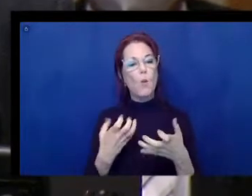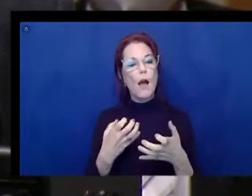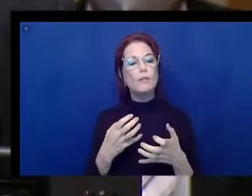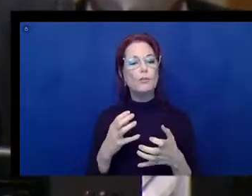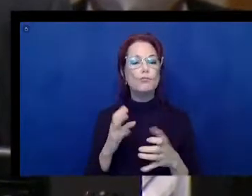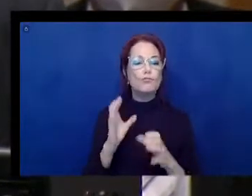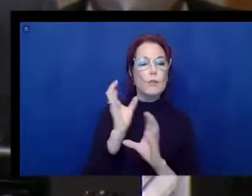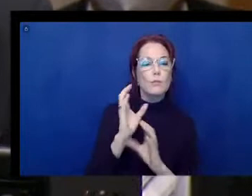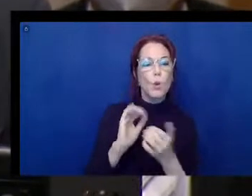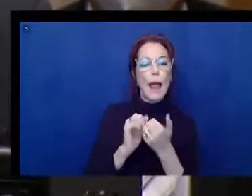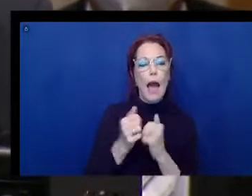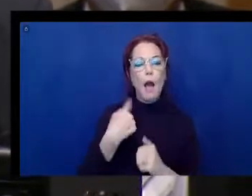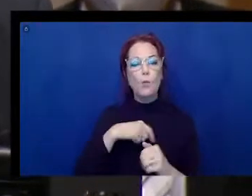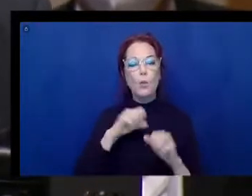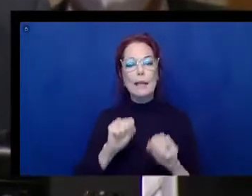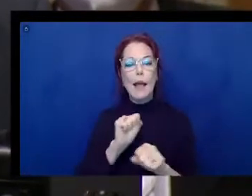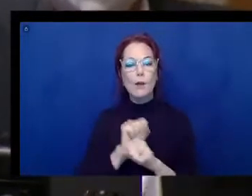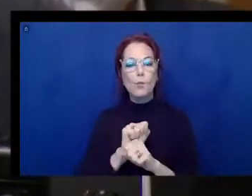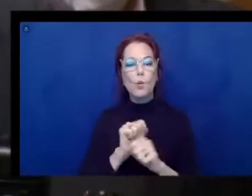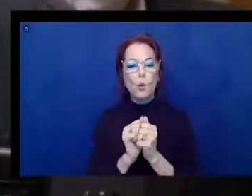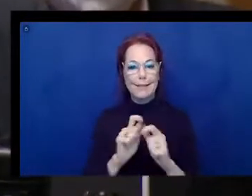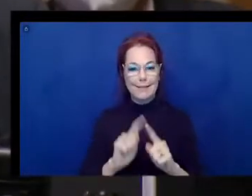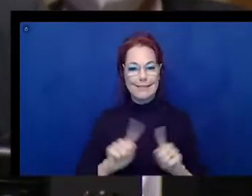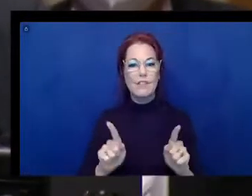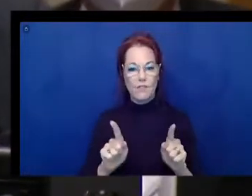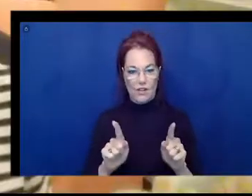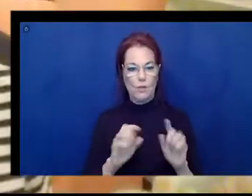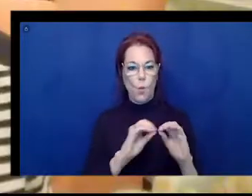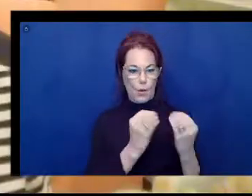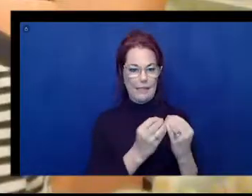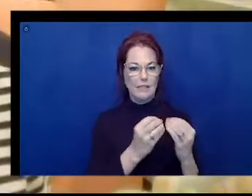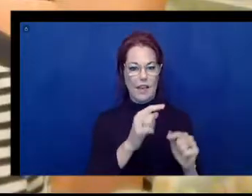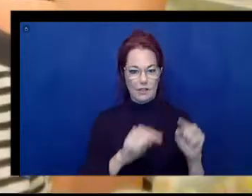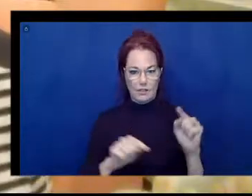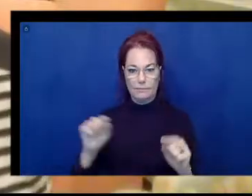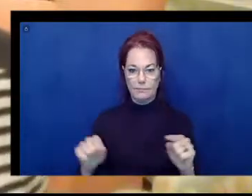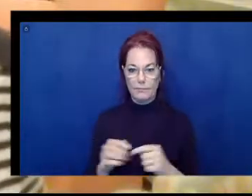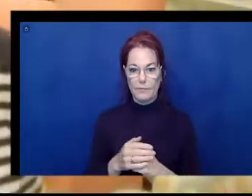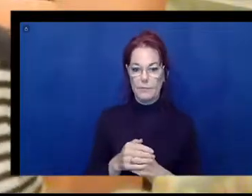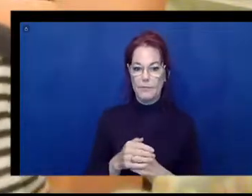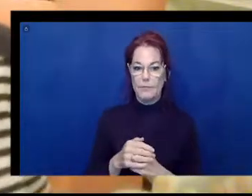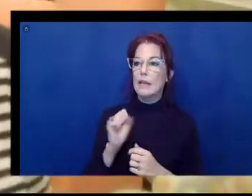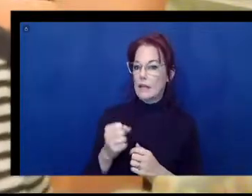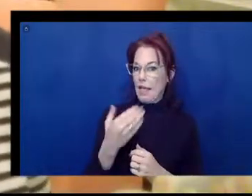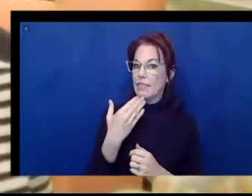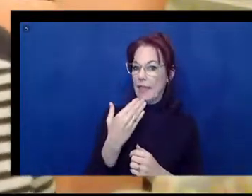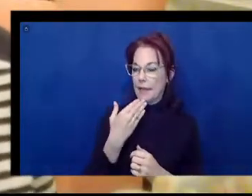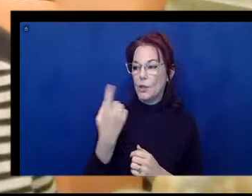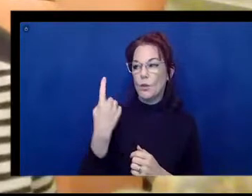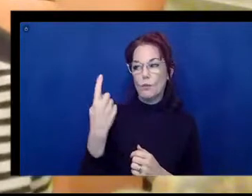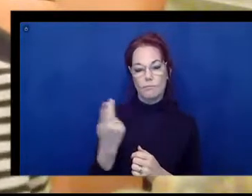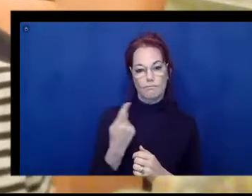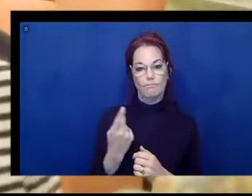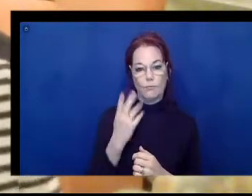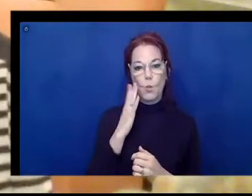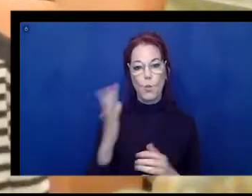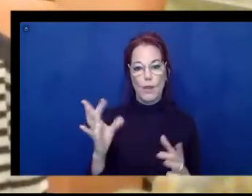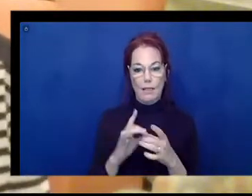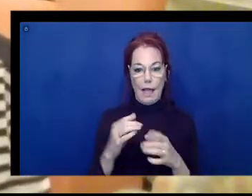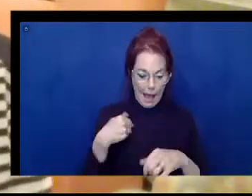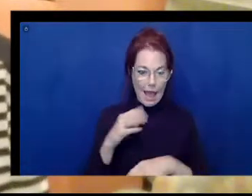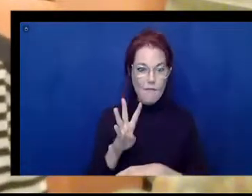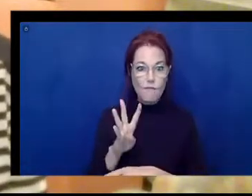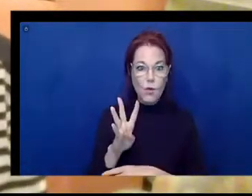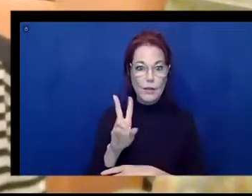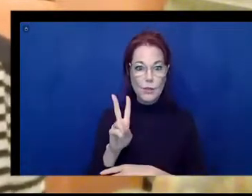that you just mentioned. Well, thank you. I really appreciate that. We'll get together. I know I only have 42 seconds